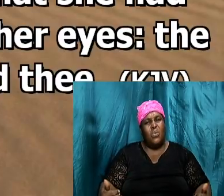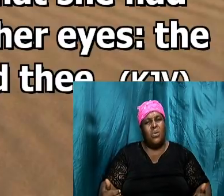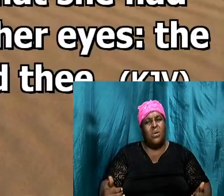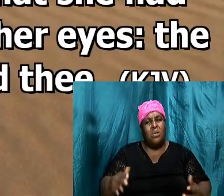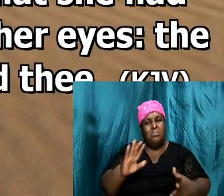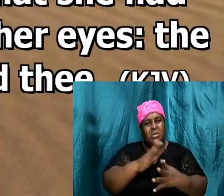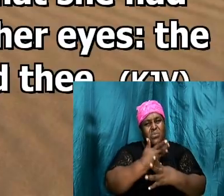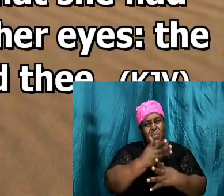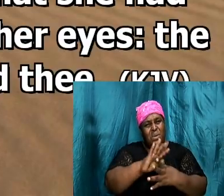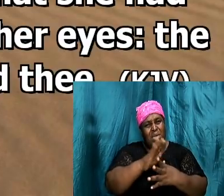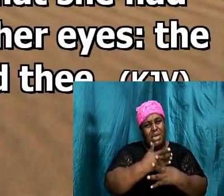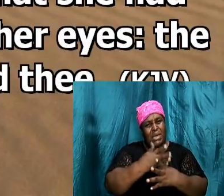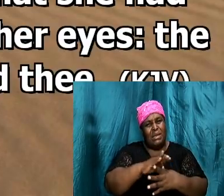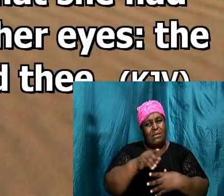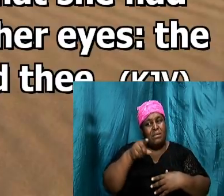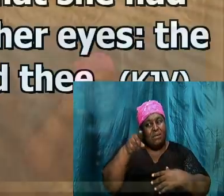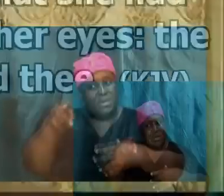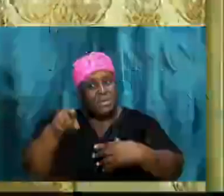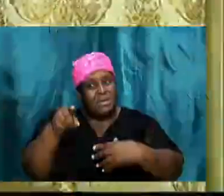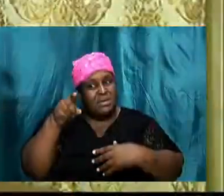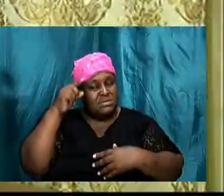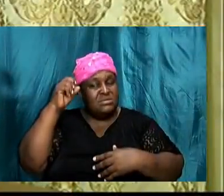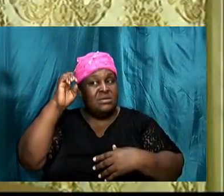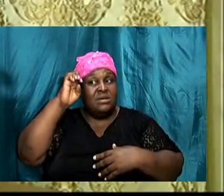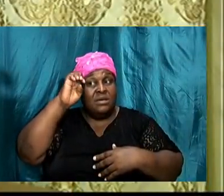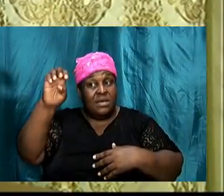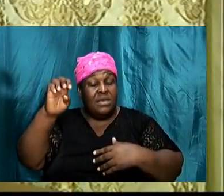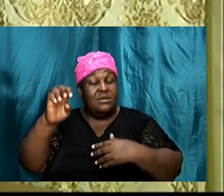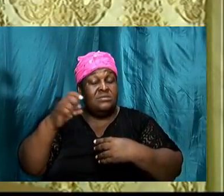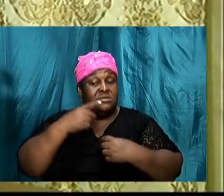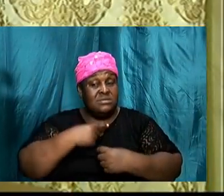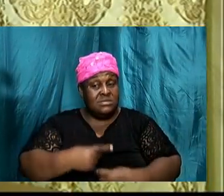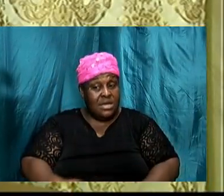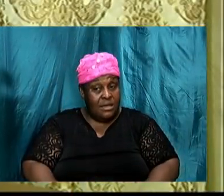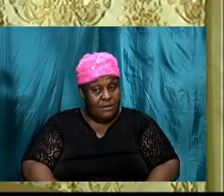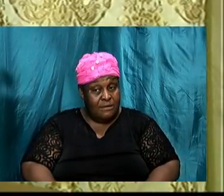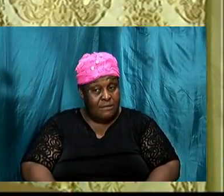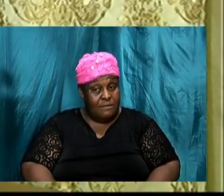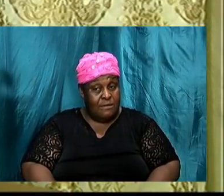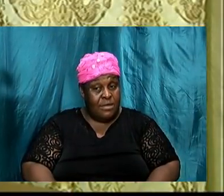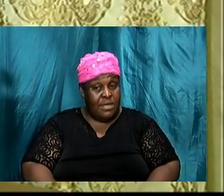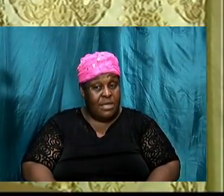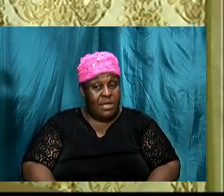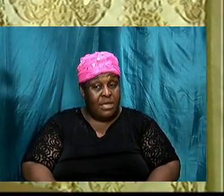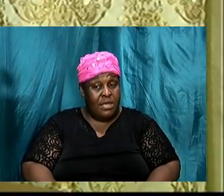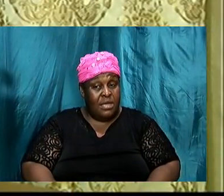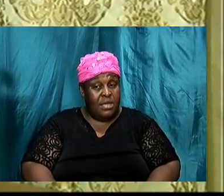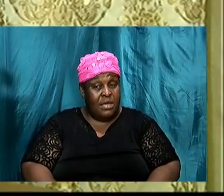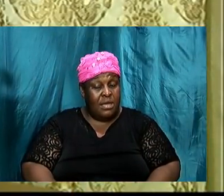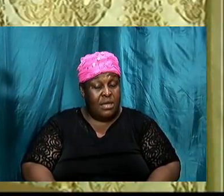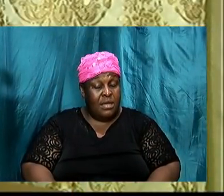and his wife arguing